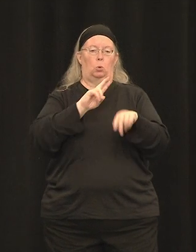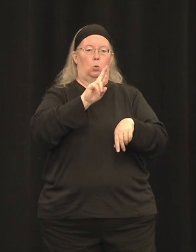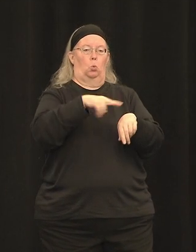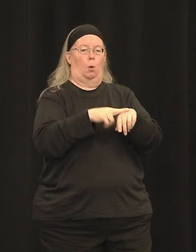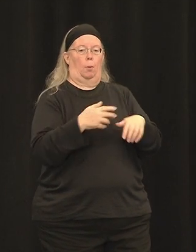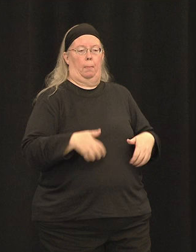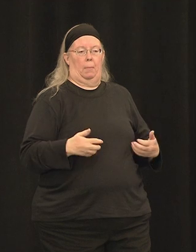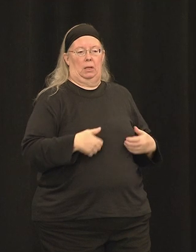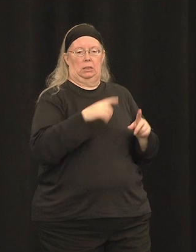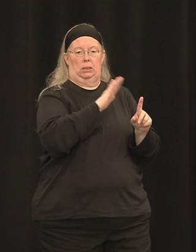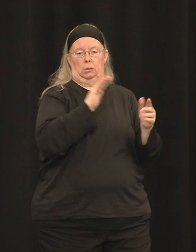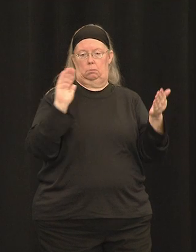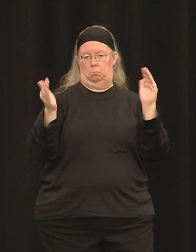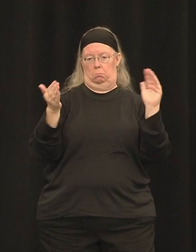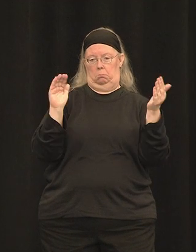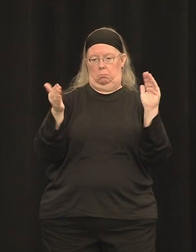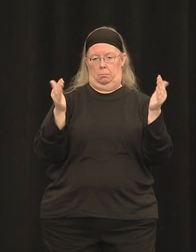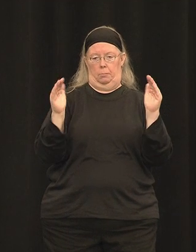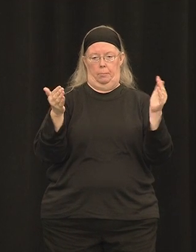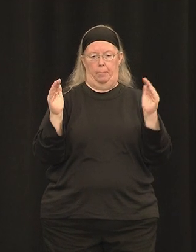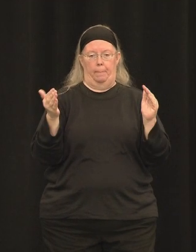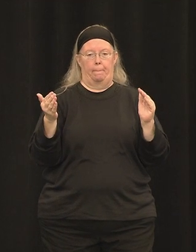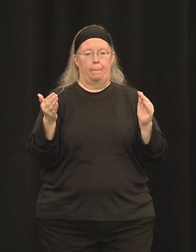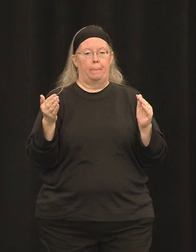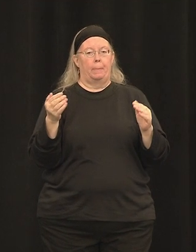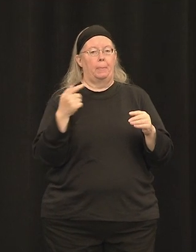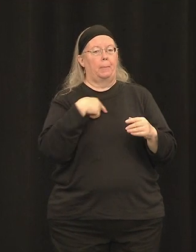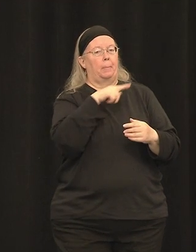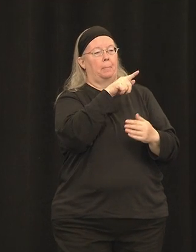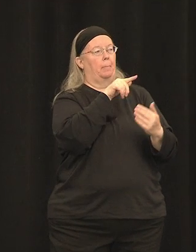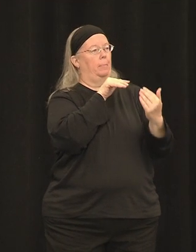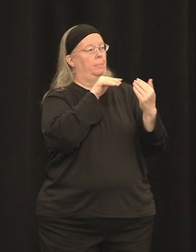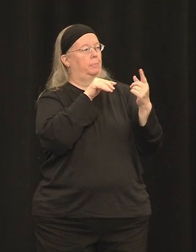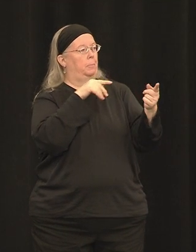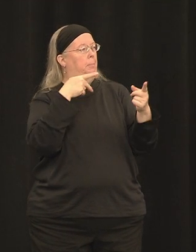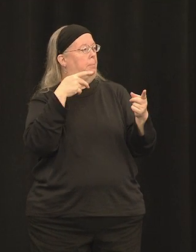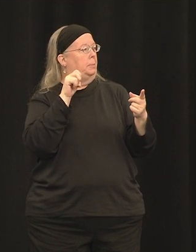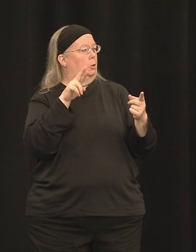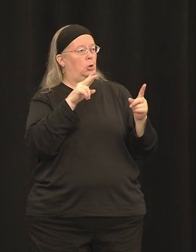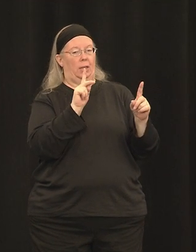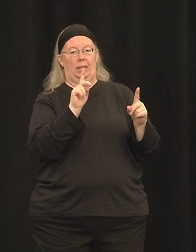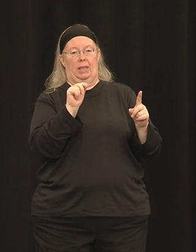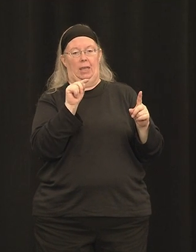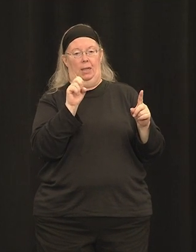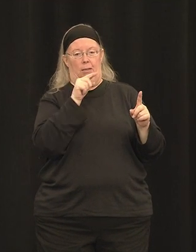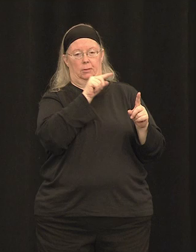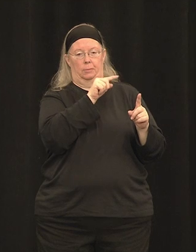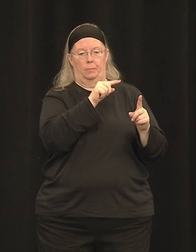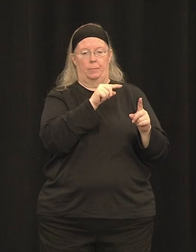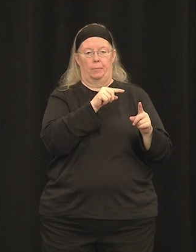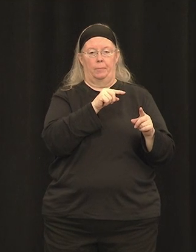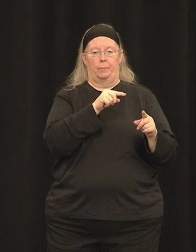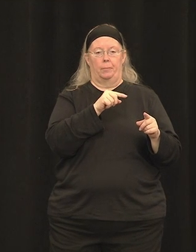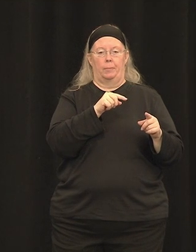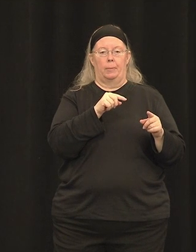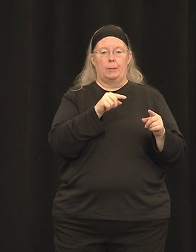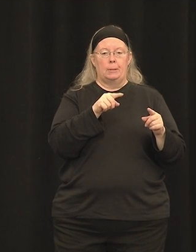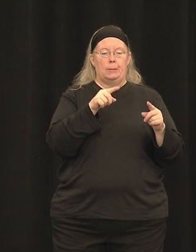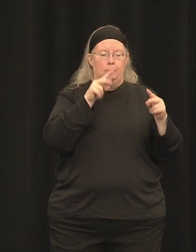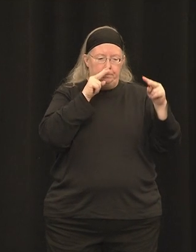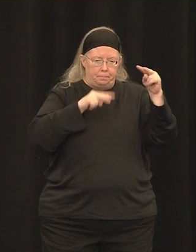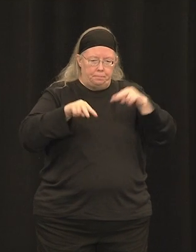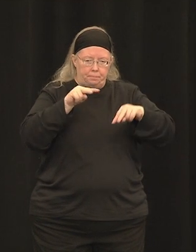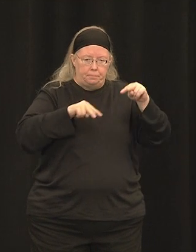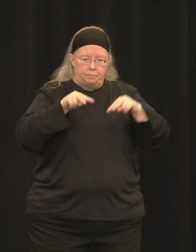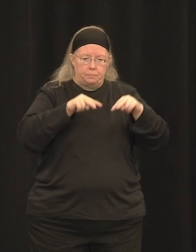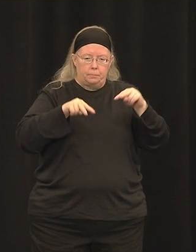who's sitting over there, Kate Calibro, we did a Western blot to probe for how much myosin 7a was coming from our AAV versus